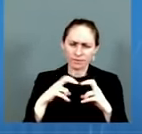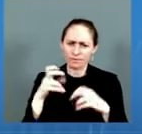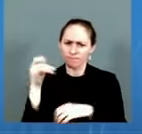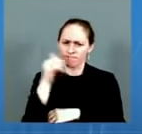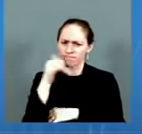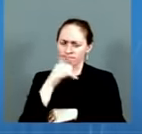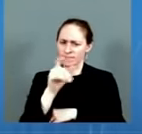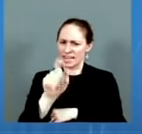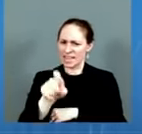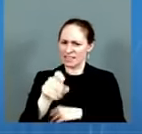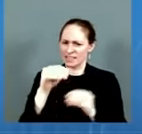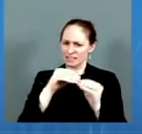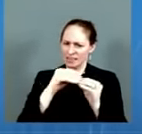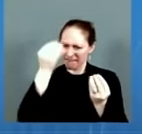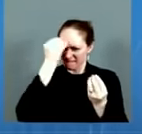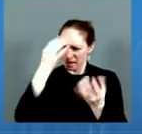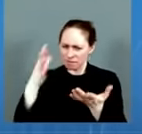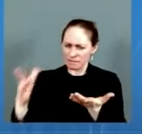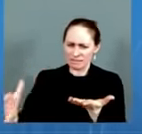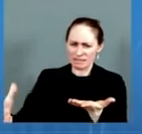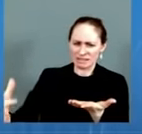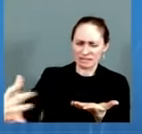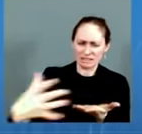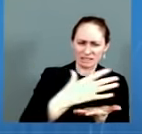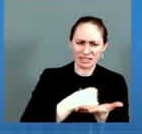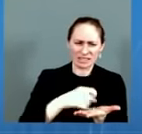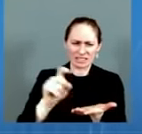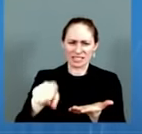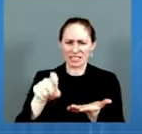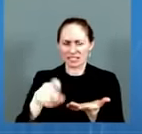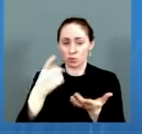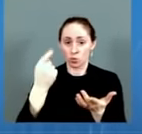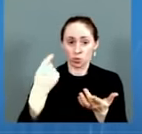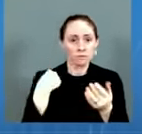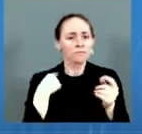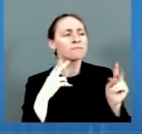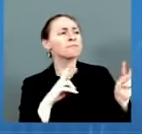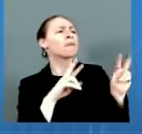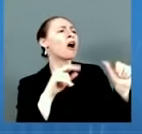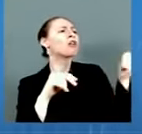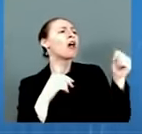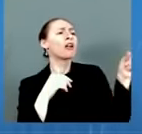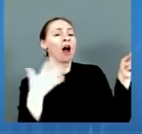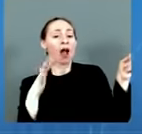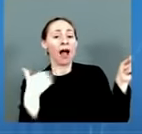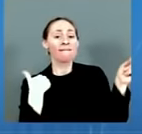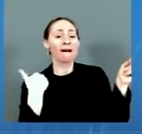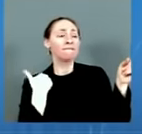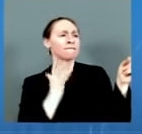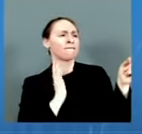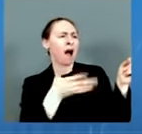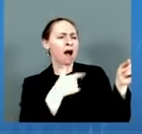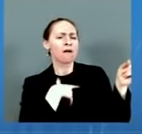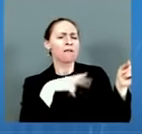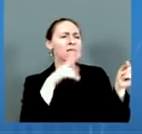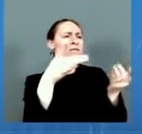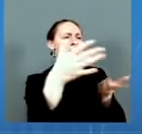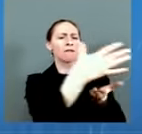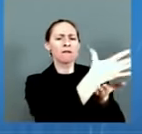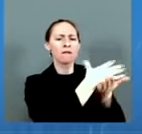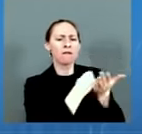at how we might be prepared in the context of vaccinations, and I'll divide it up into two components. Next slide.